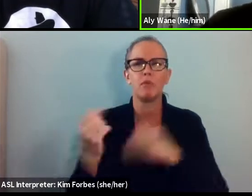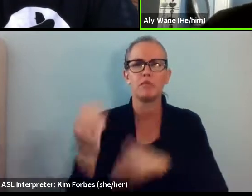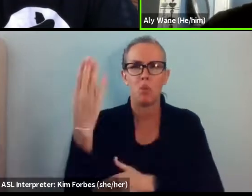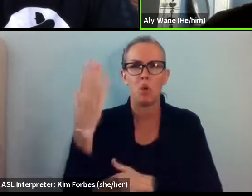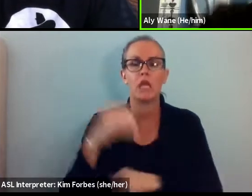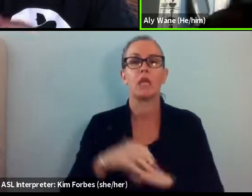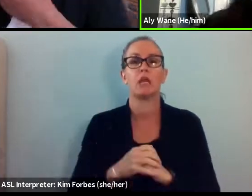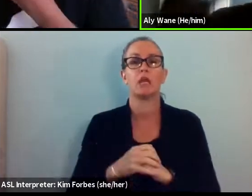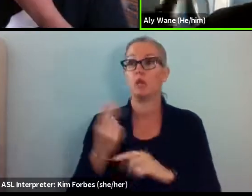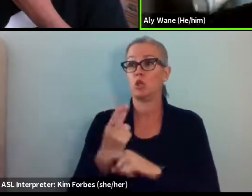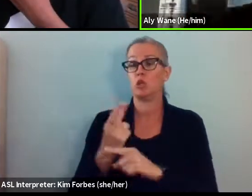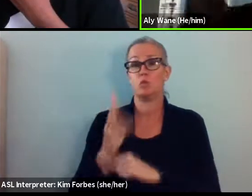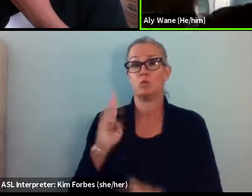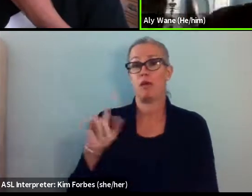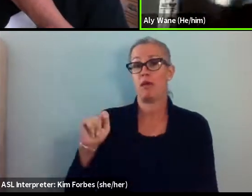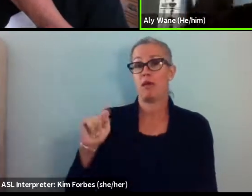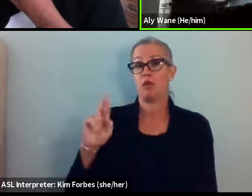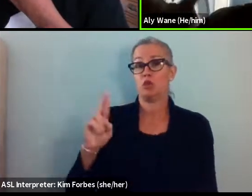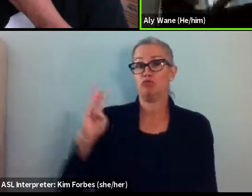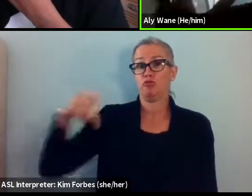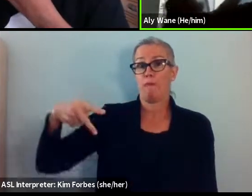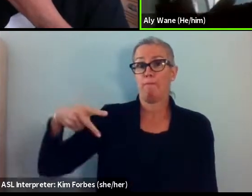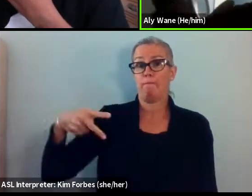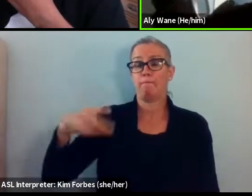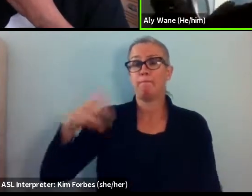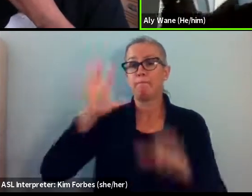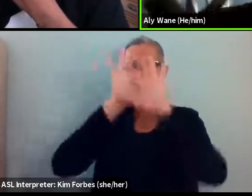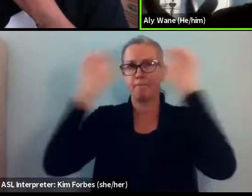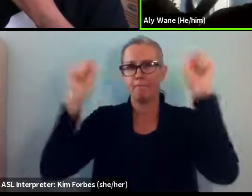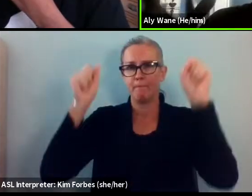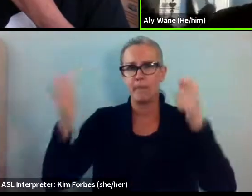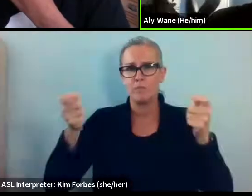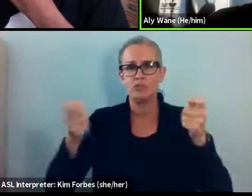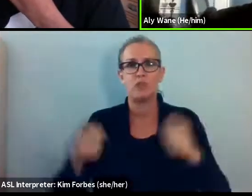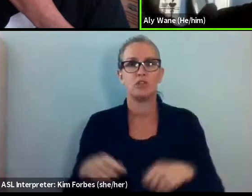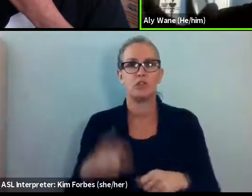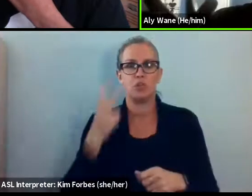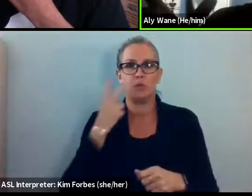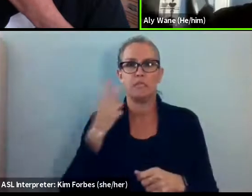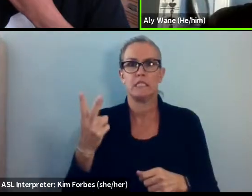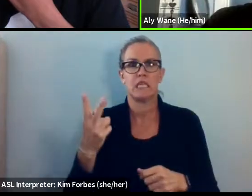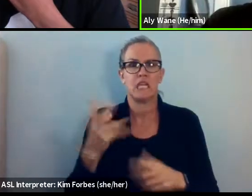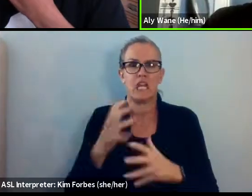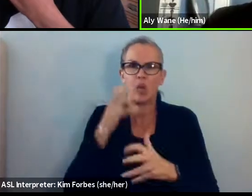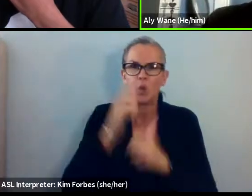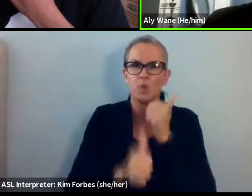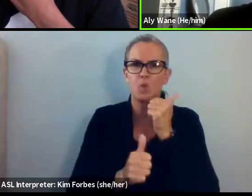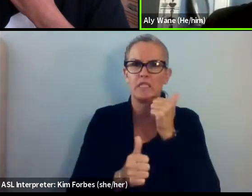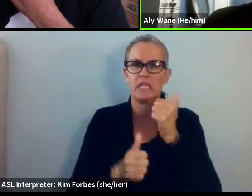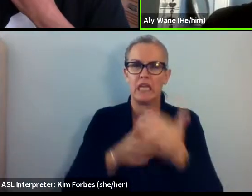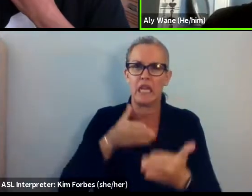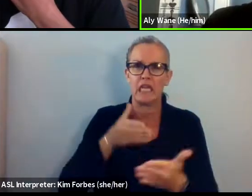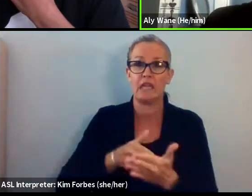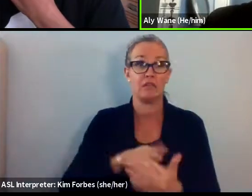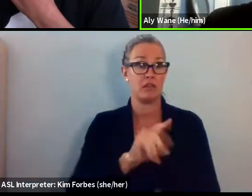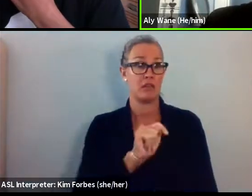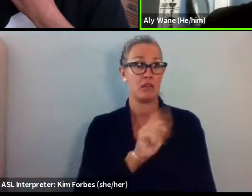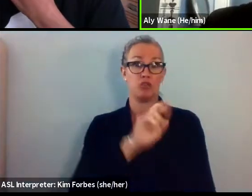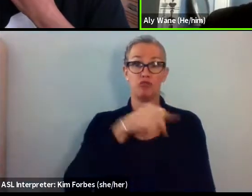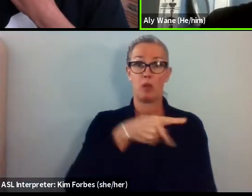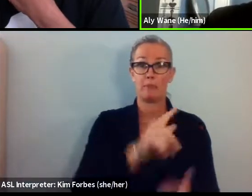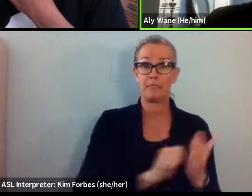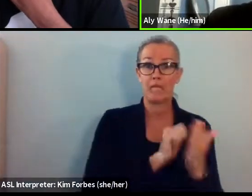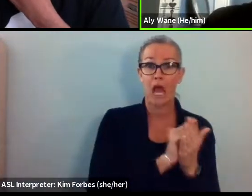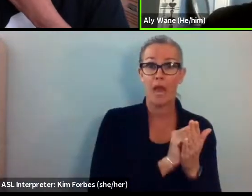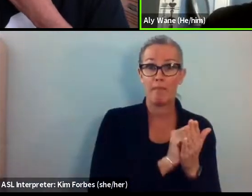administration. So you see the sort of like the two headedness of like the cruelty on immigrants, you know, like during the Trump administration, there